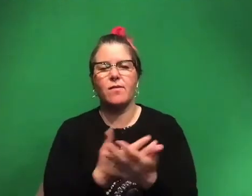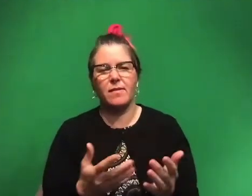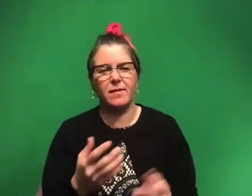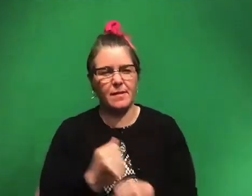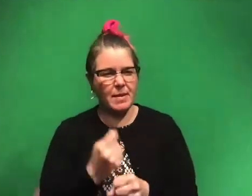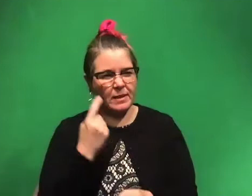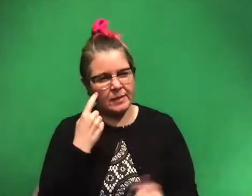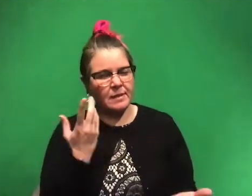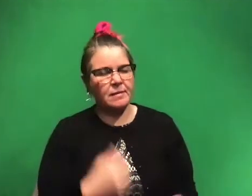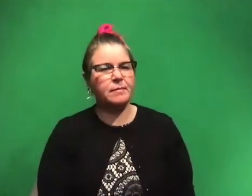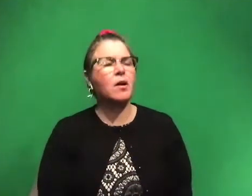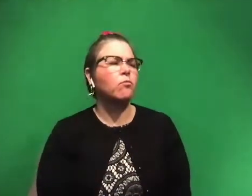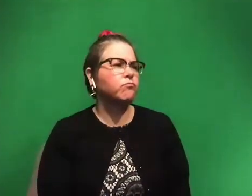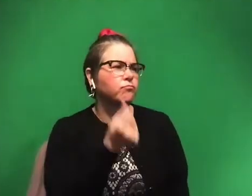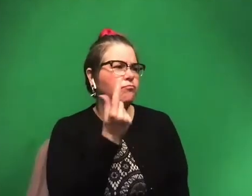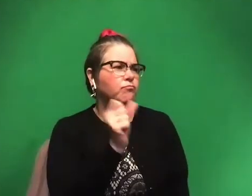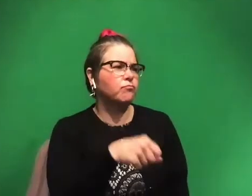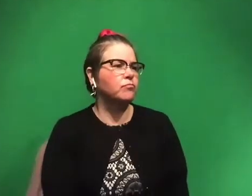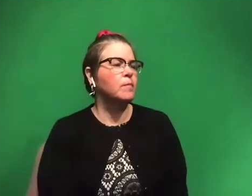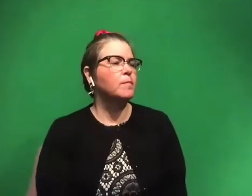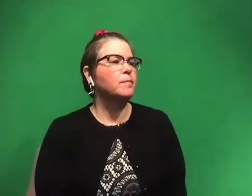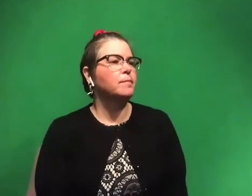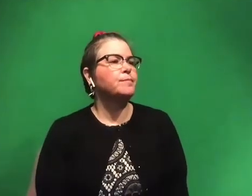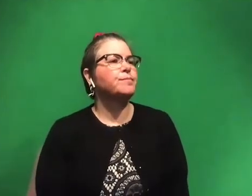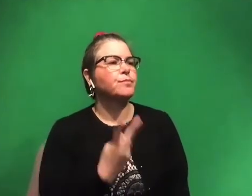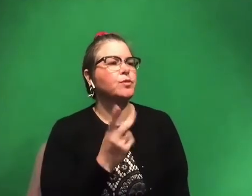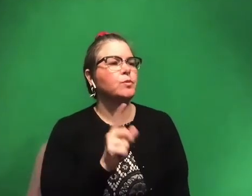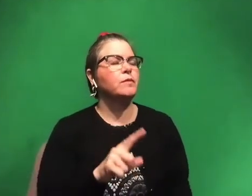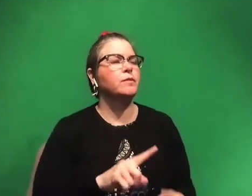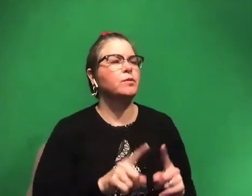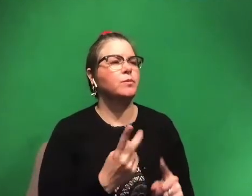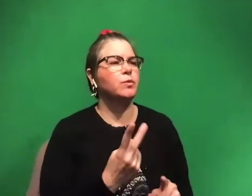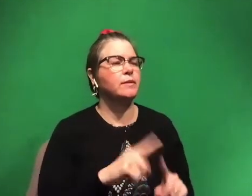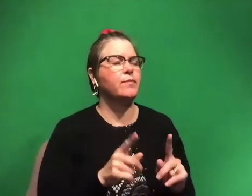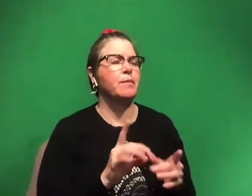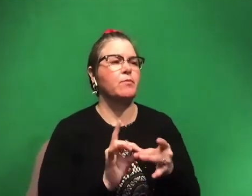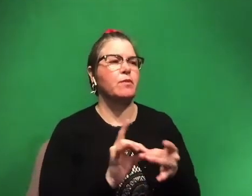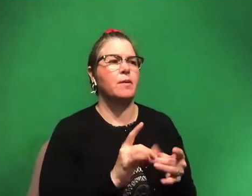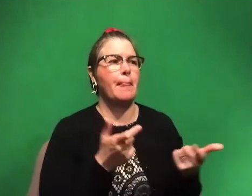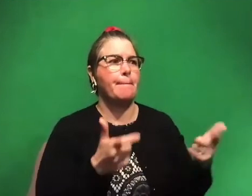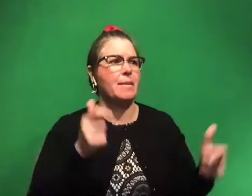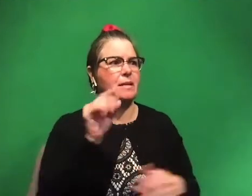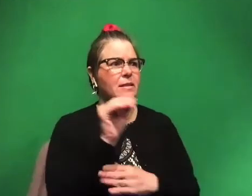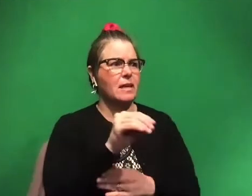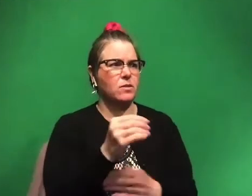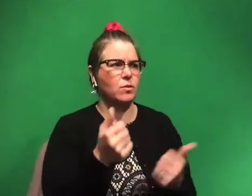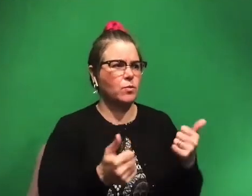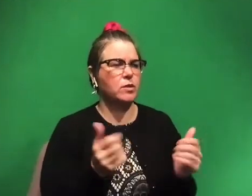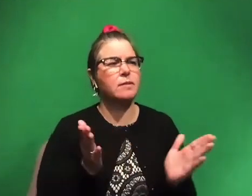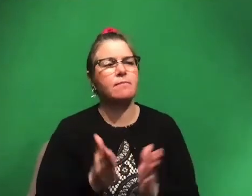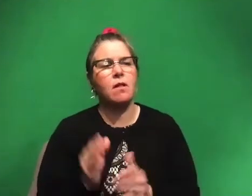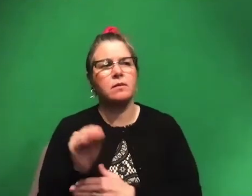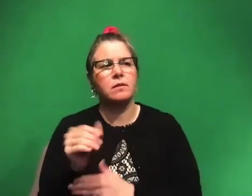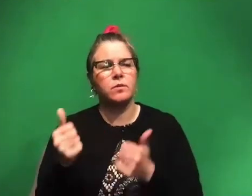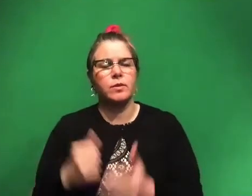That makes sense. That totally makes sense. Yeah. Um, we've got two questions from different people, but they're related. What's the biggest dinosaur and what's the smallest dinosaur?